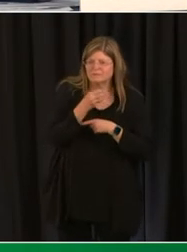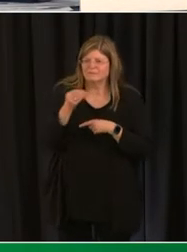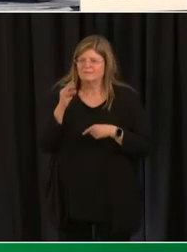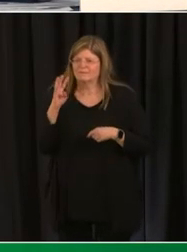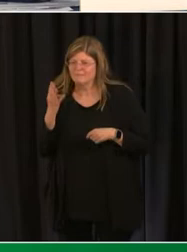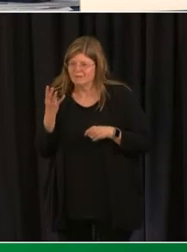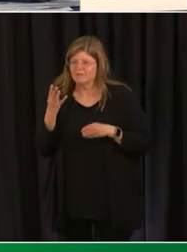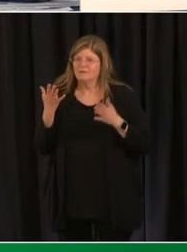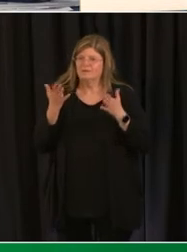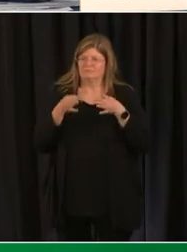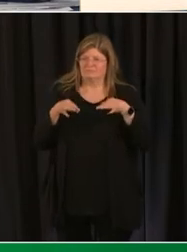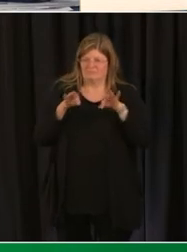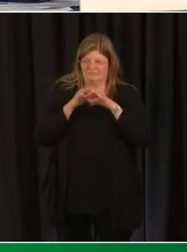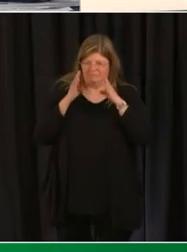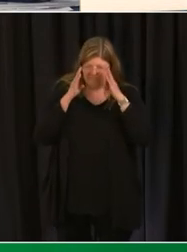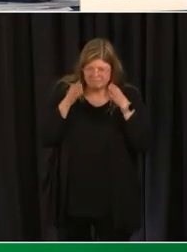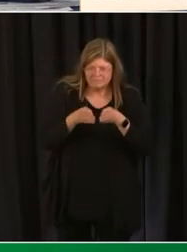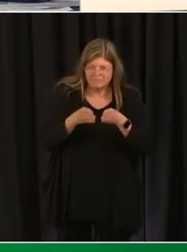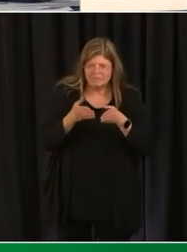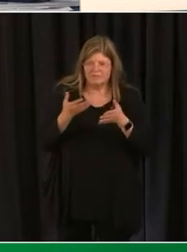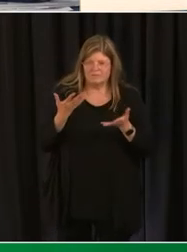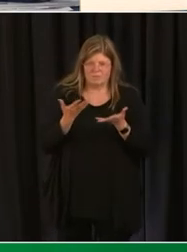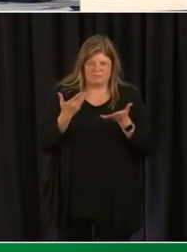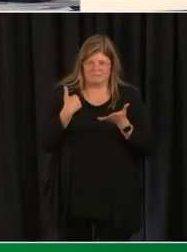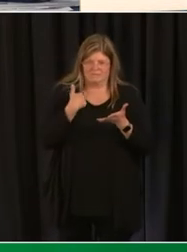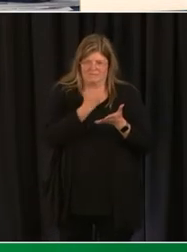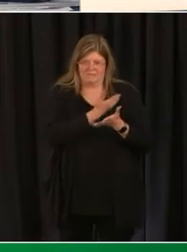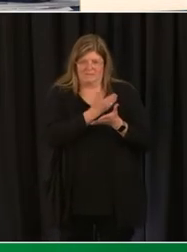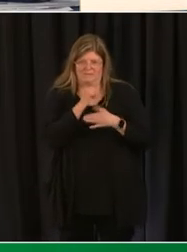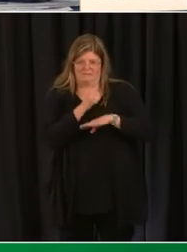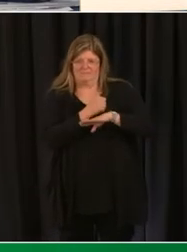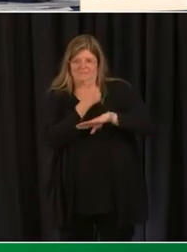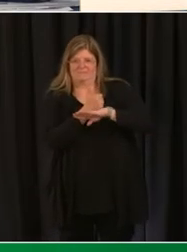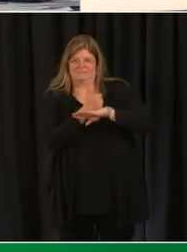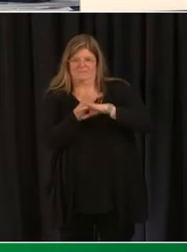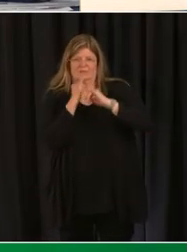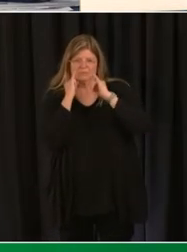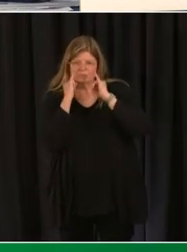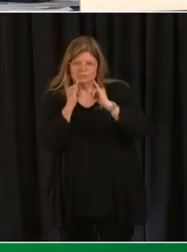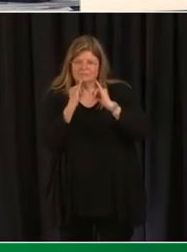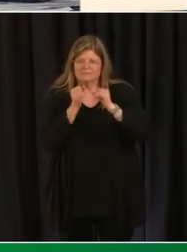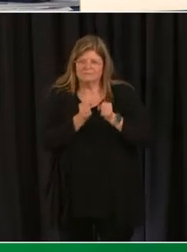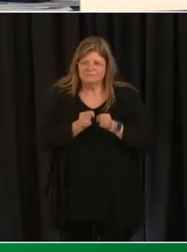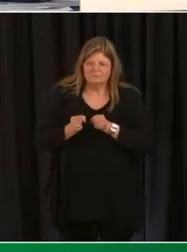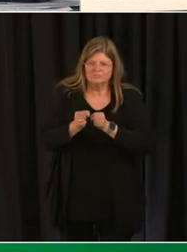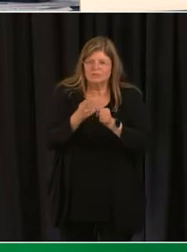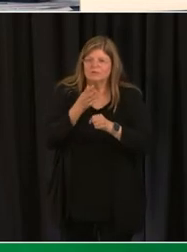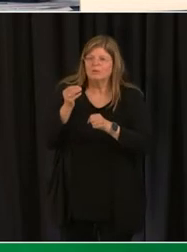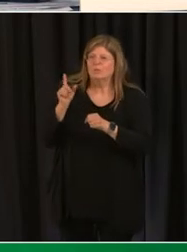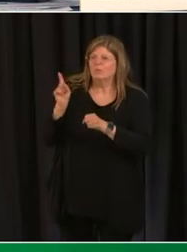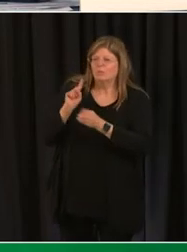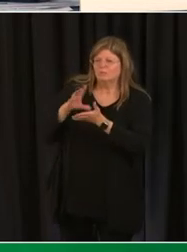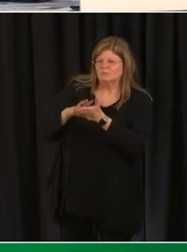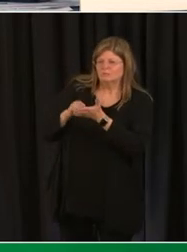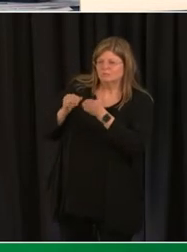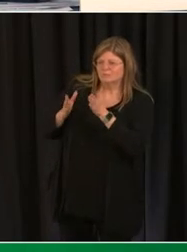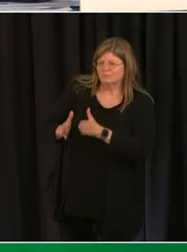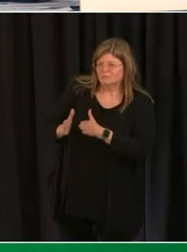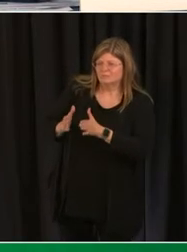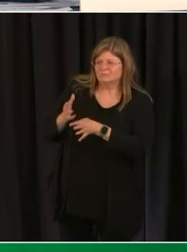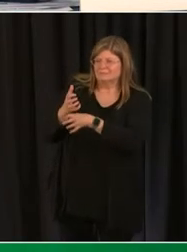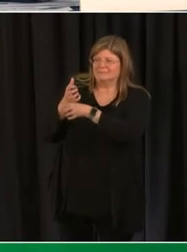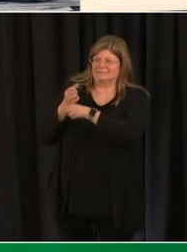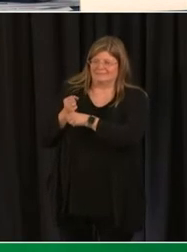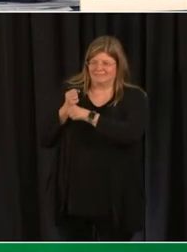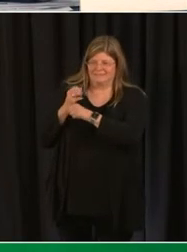highlight where we are in our implementation of our instructional strategies and where students are receiving their instruction.